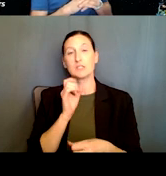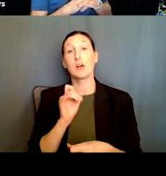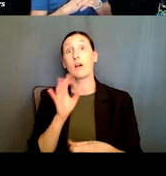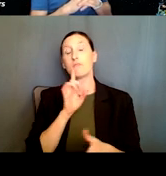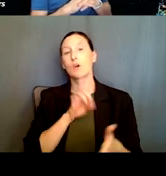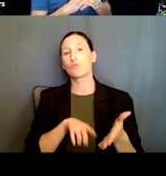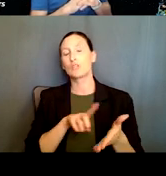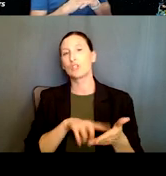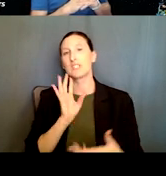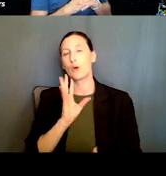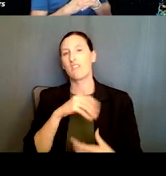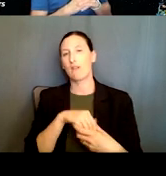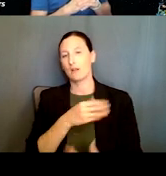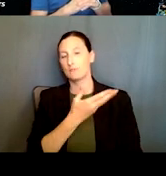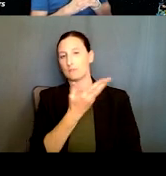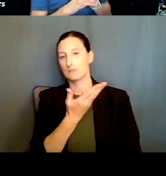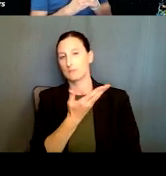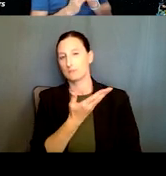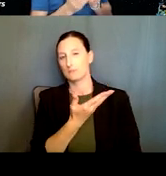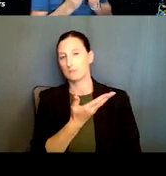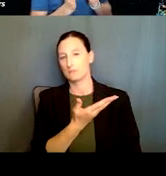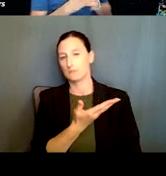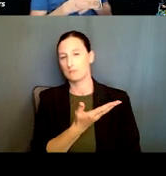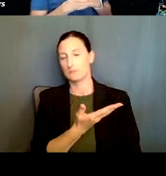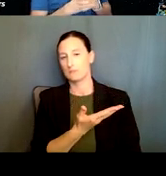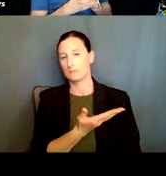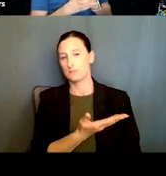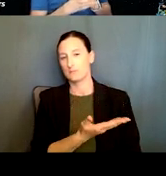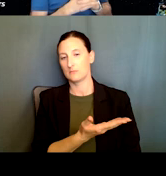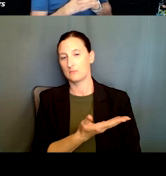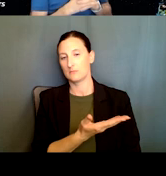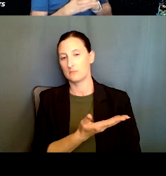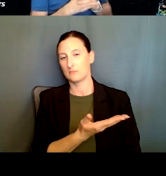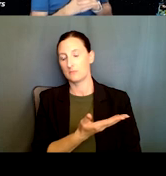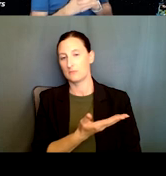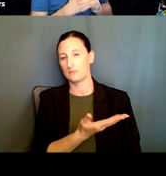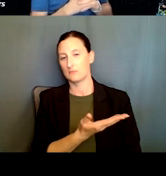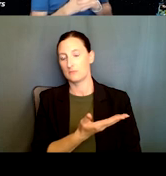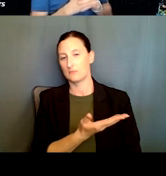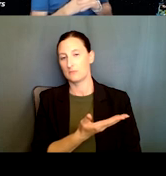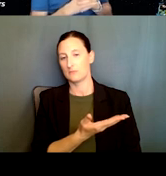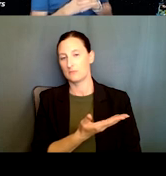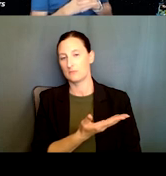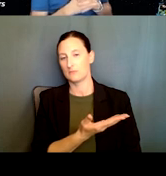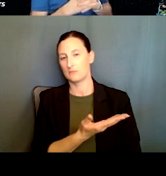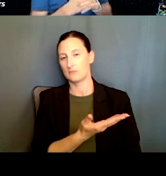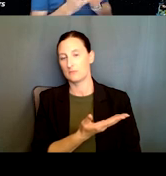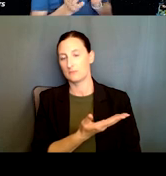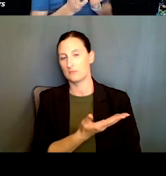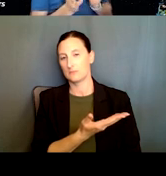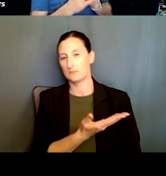fall in this. So, the foundations would include hardware, software, formal methods, cryptography, um,